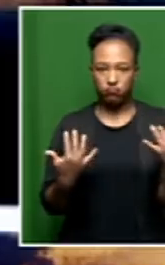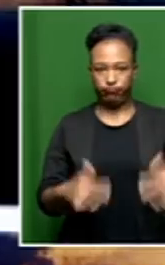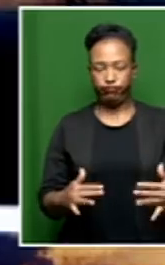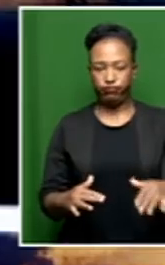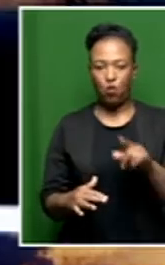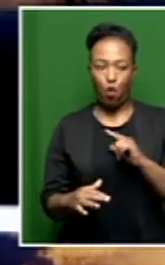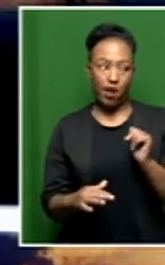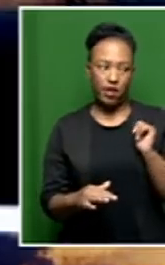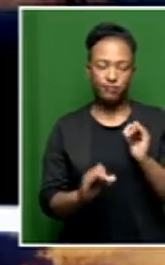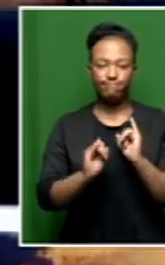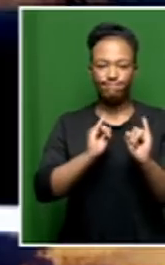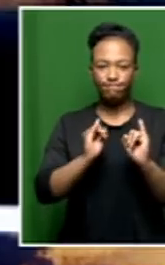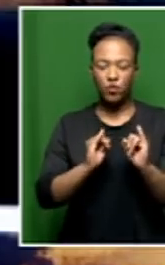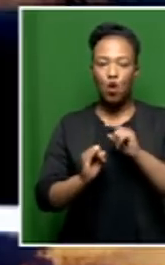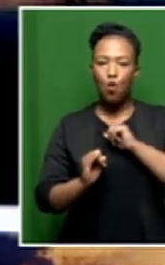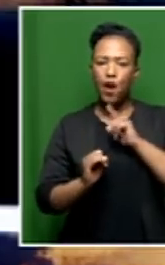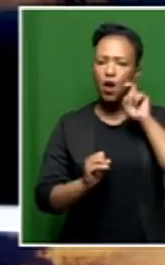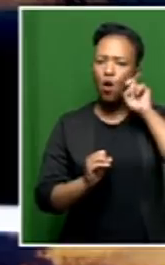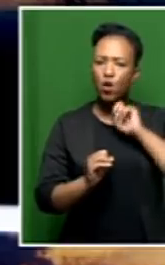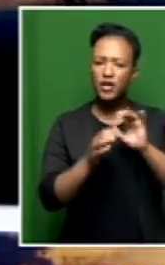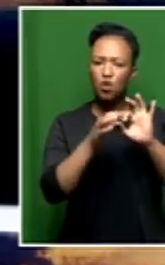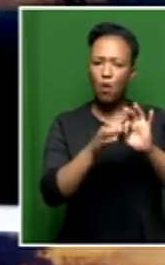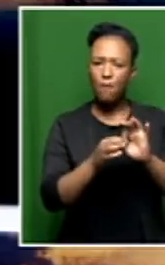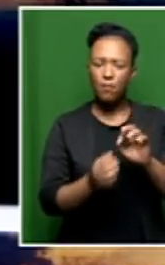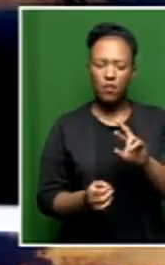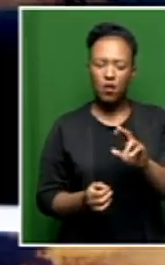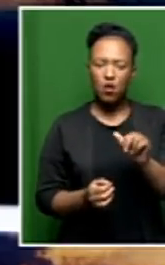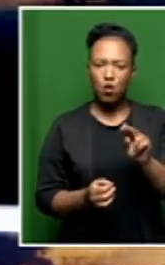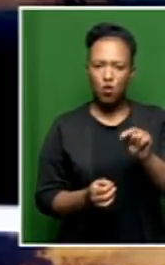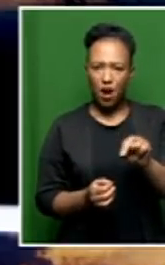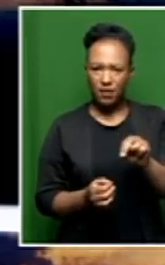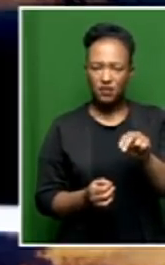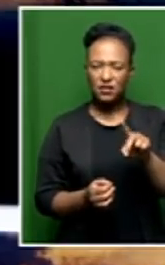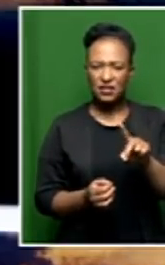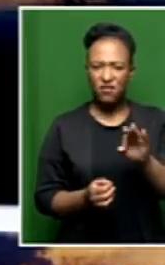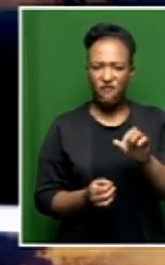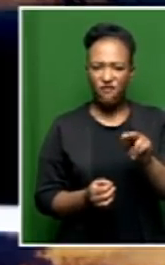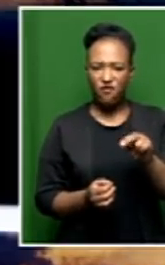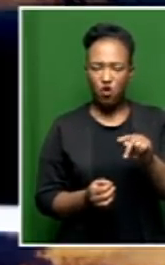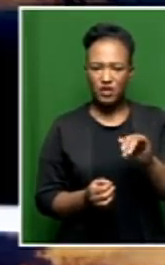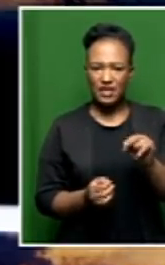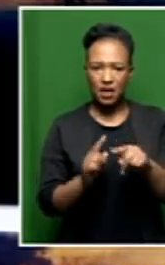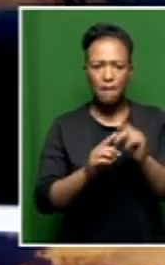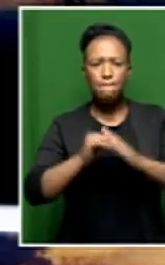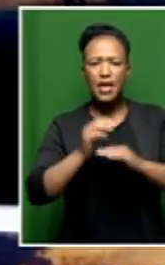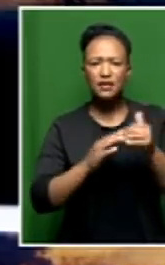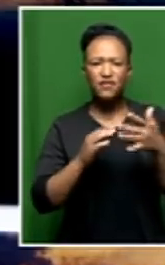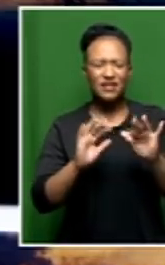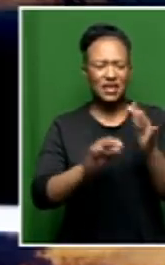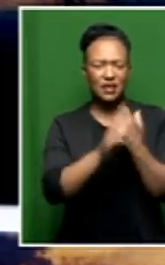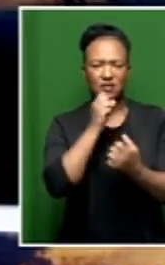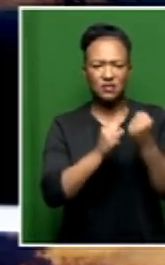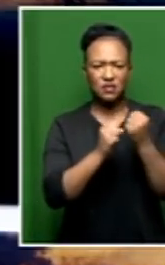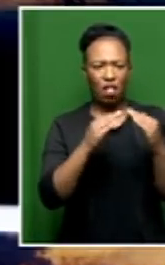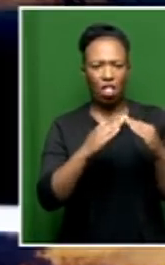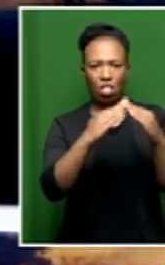A multi-million rand old age home in Ranfontein, west of Johannesburg, which was built 10 years ago, but has not yet received a